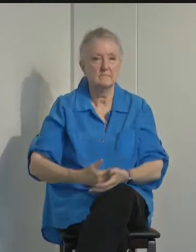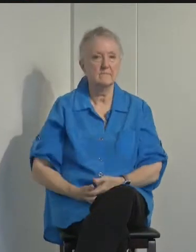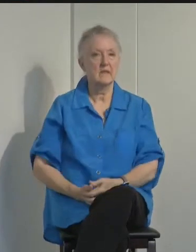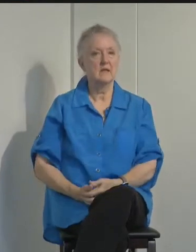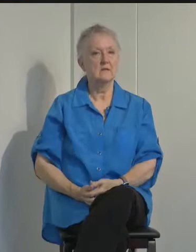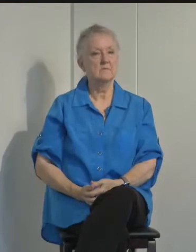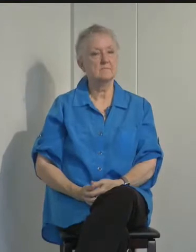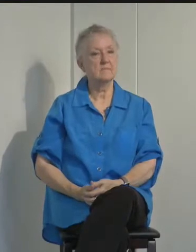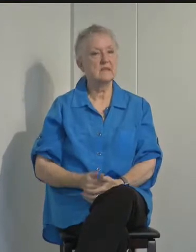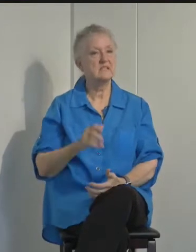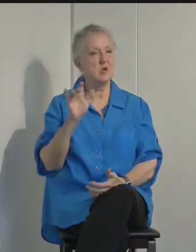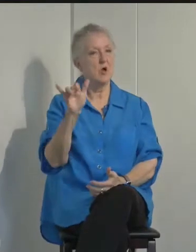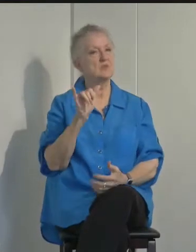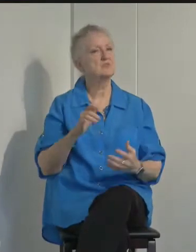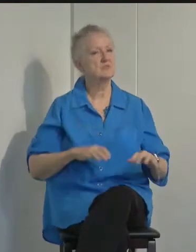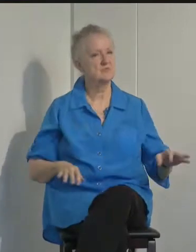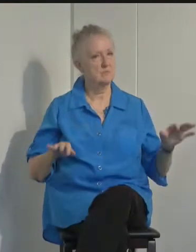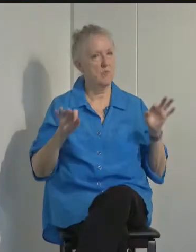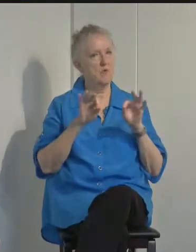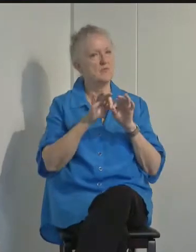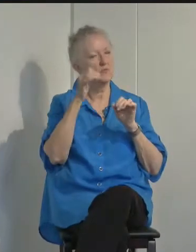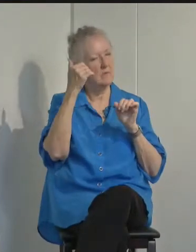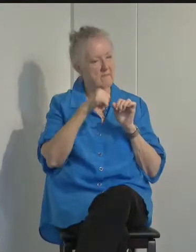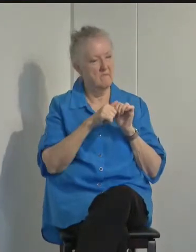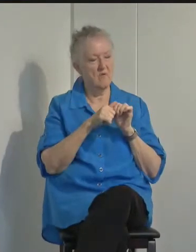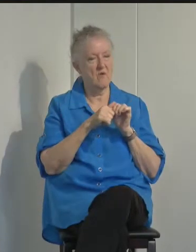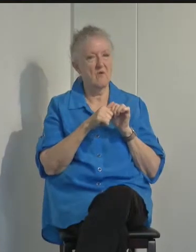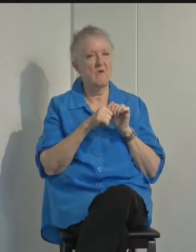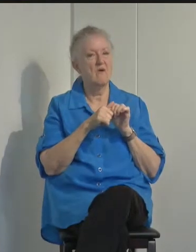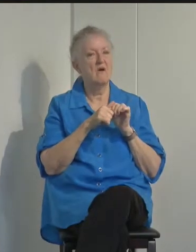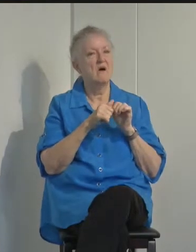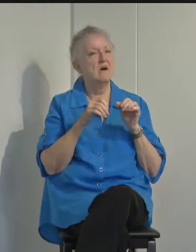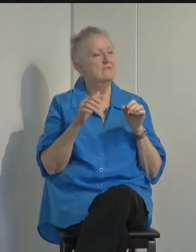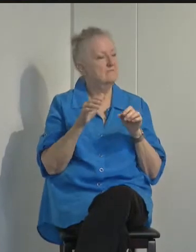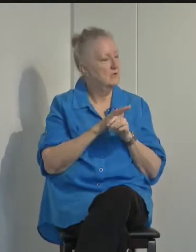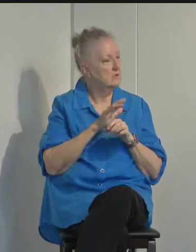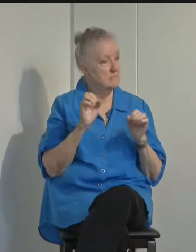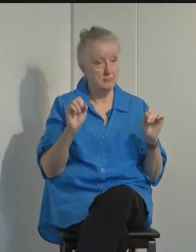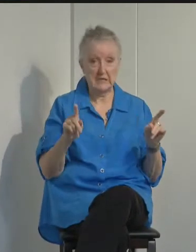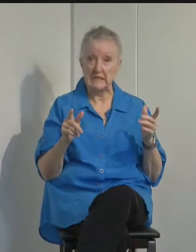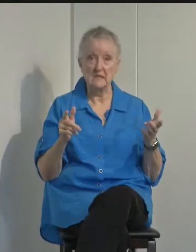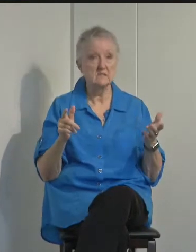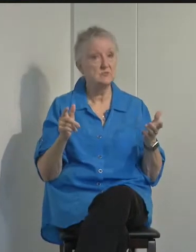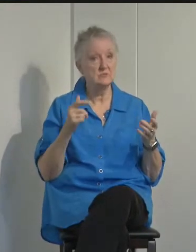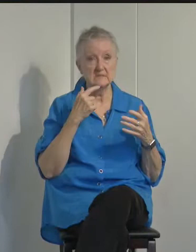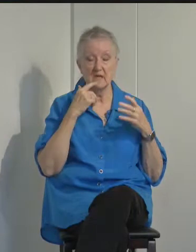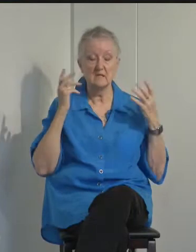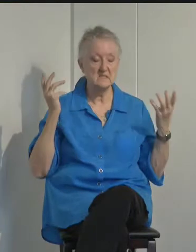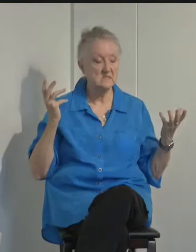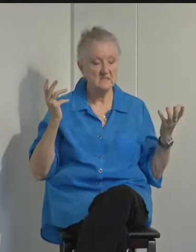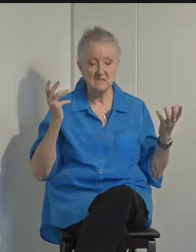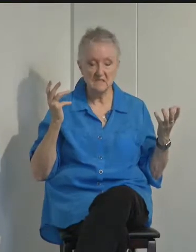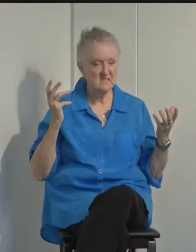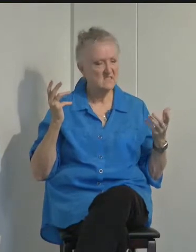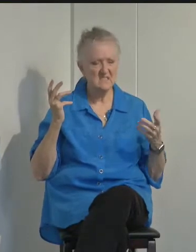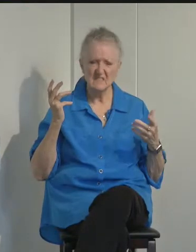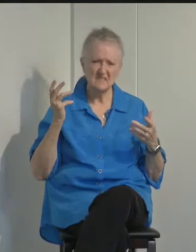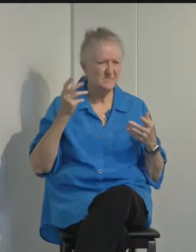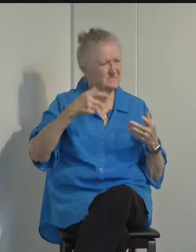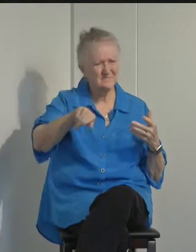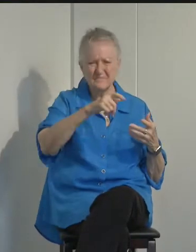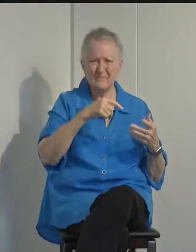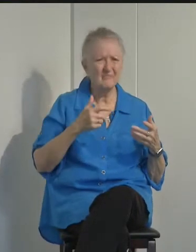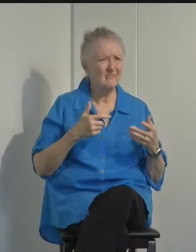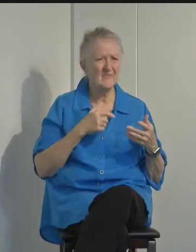It's also so important to remember that it's absolutely okay to say that things don't feel okay